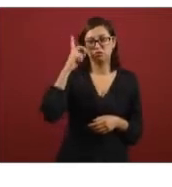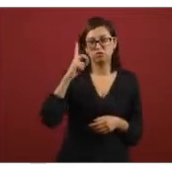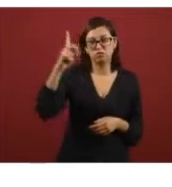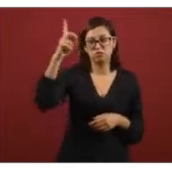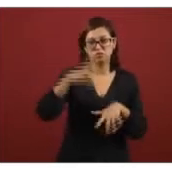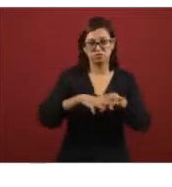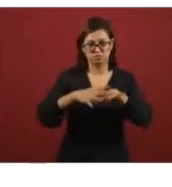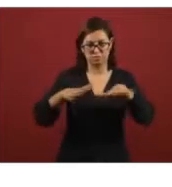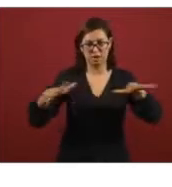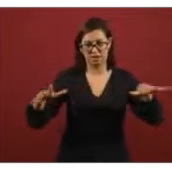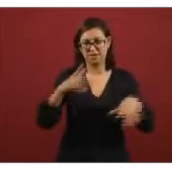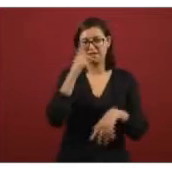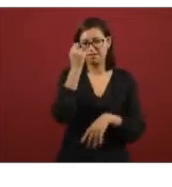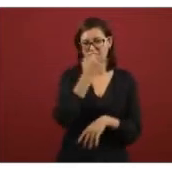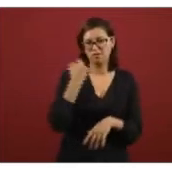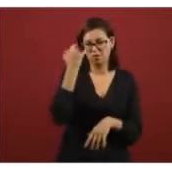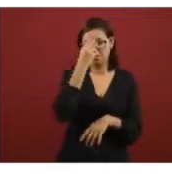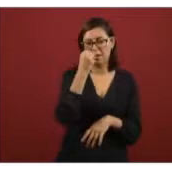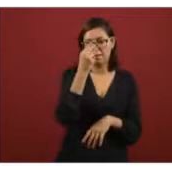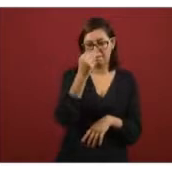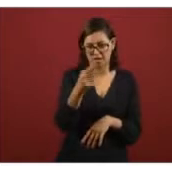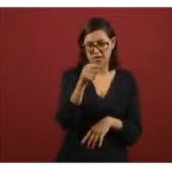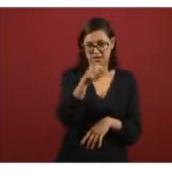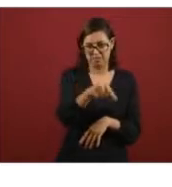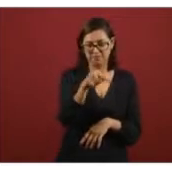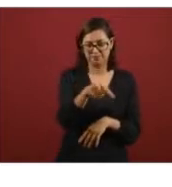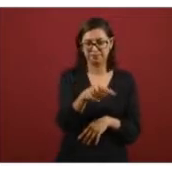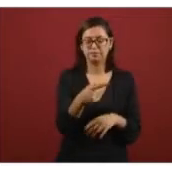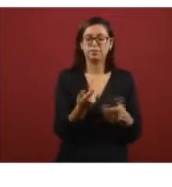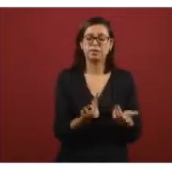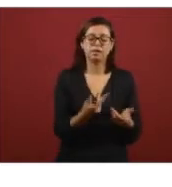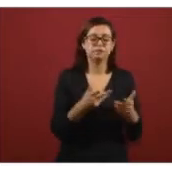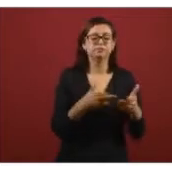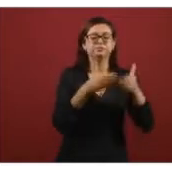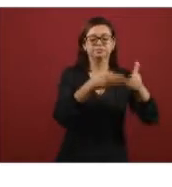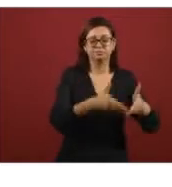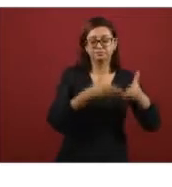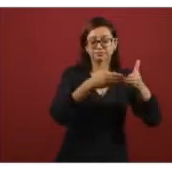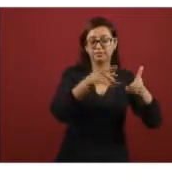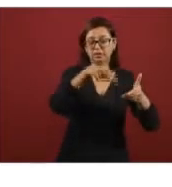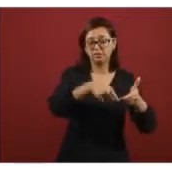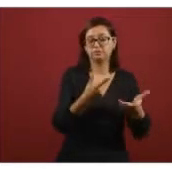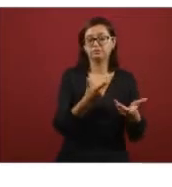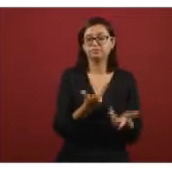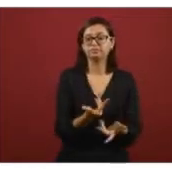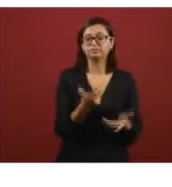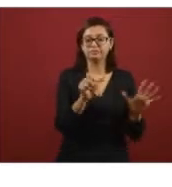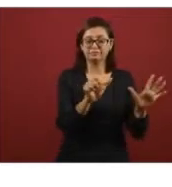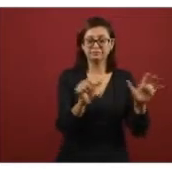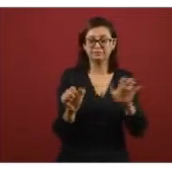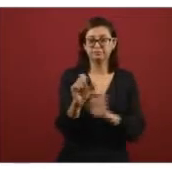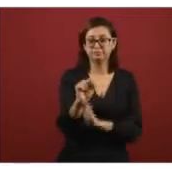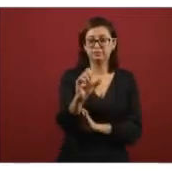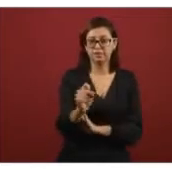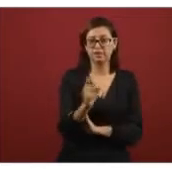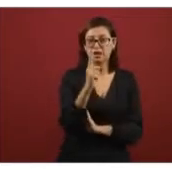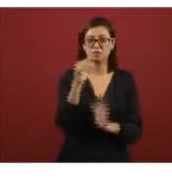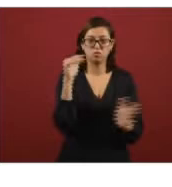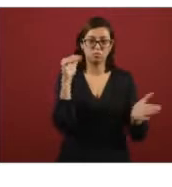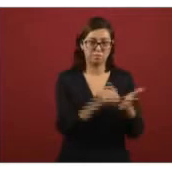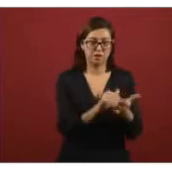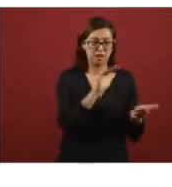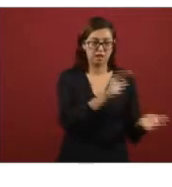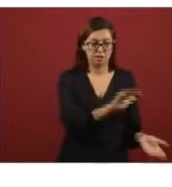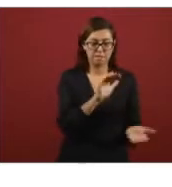man of the seas in maya language which should have a production of six thousand